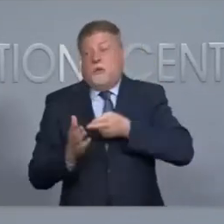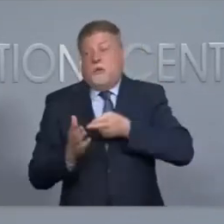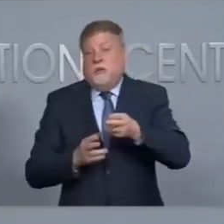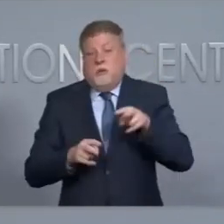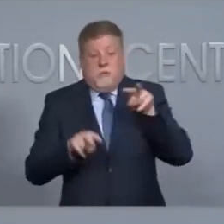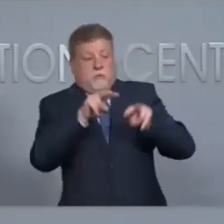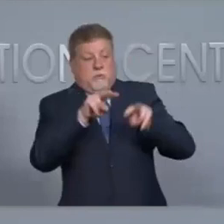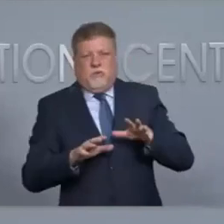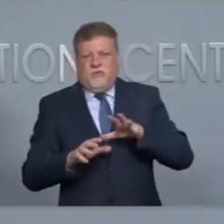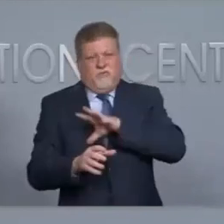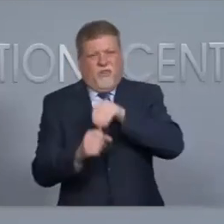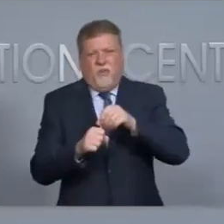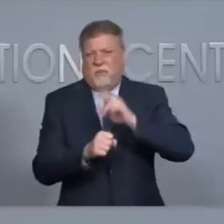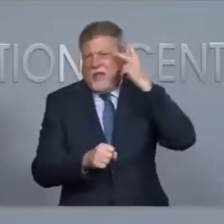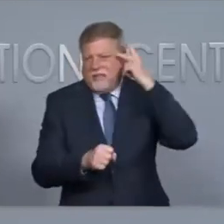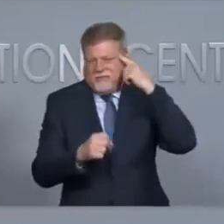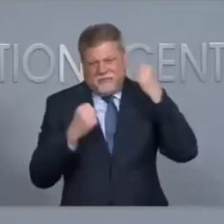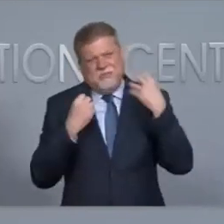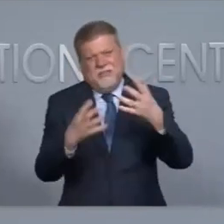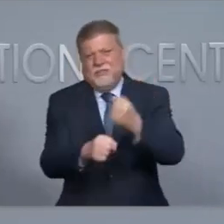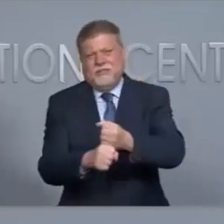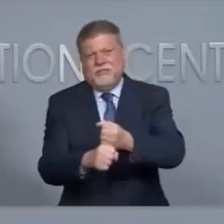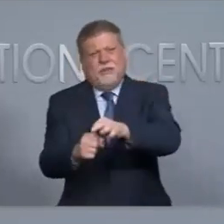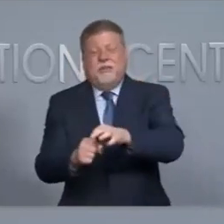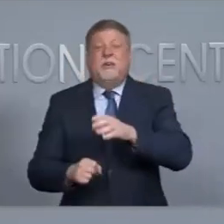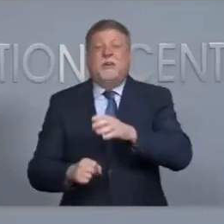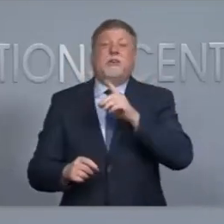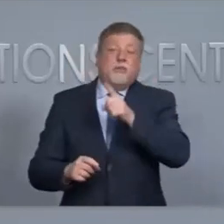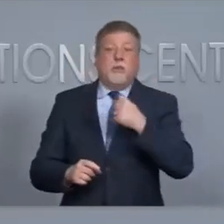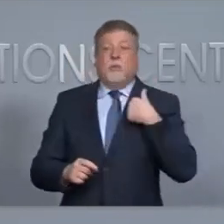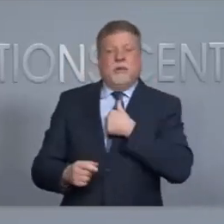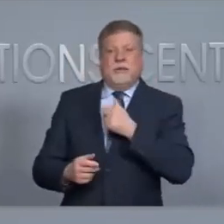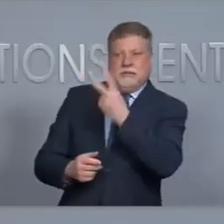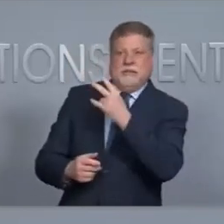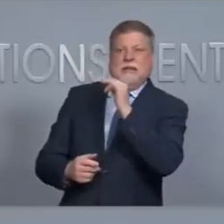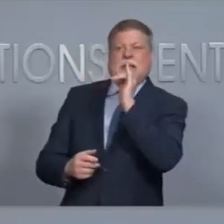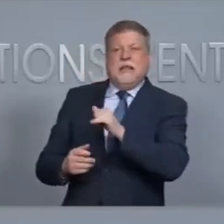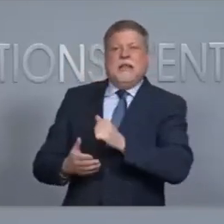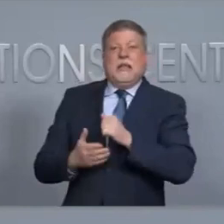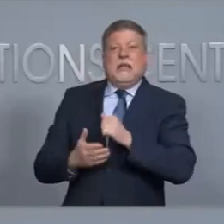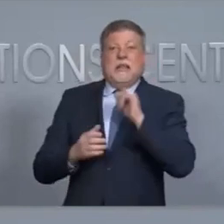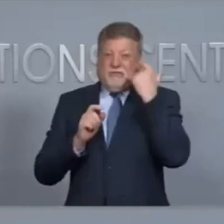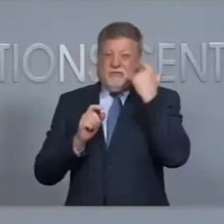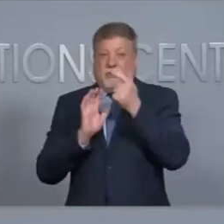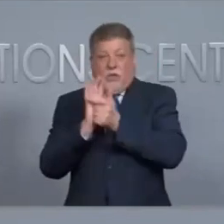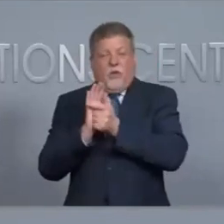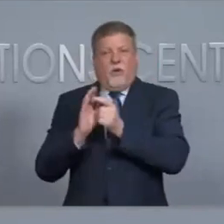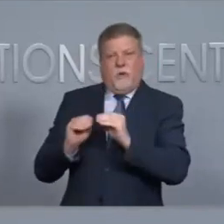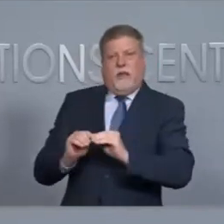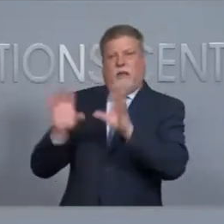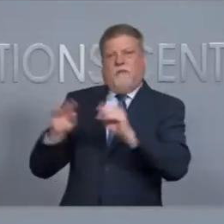for decades. In many ways, we see this as clarification to what the law allows.